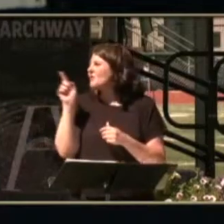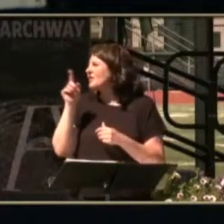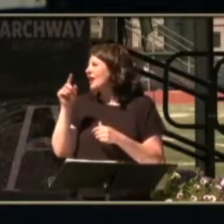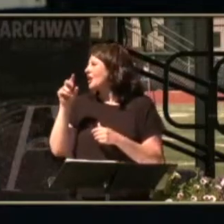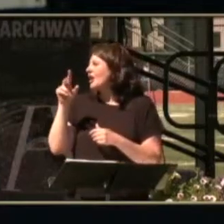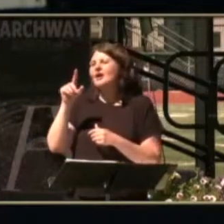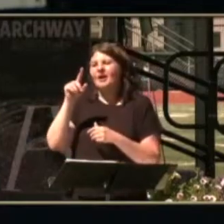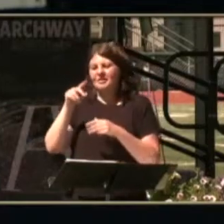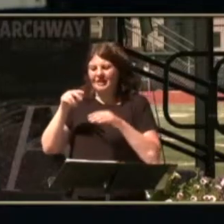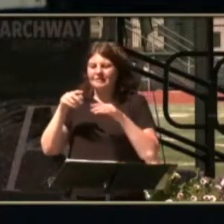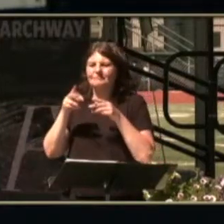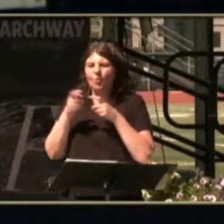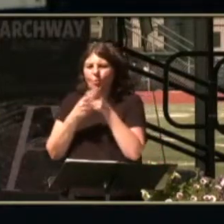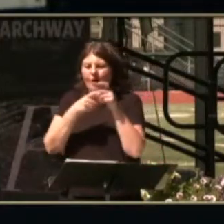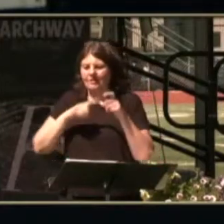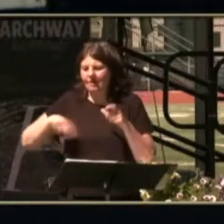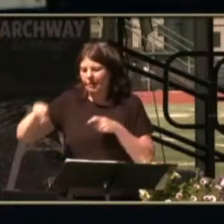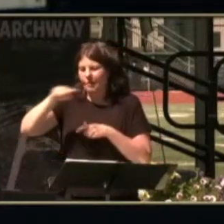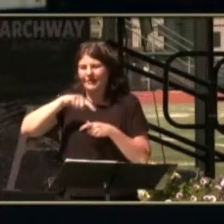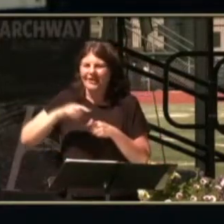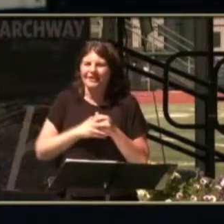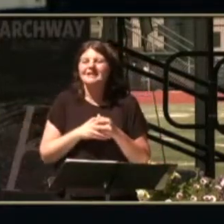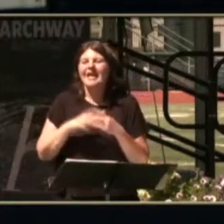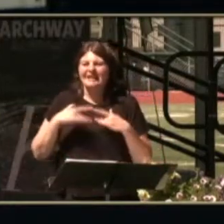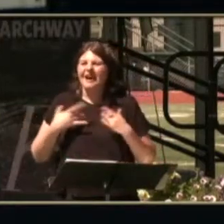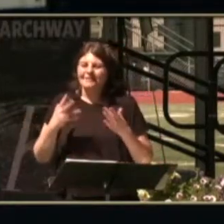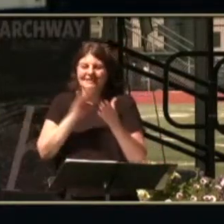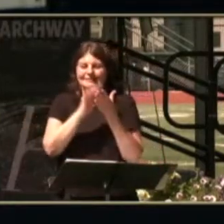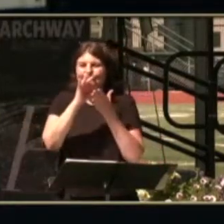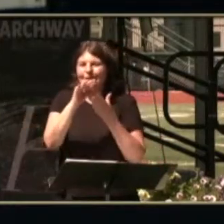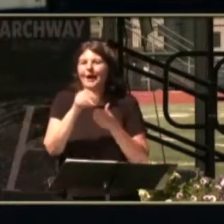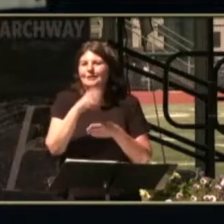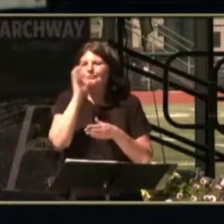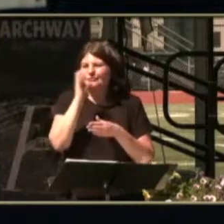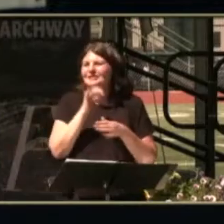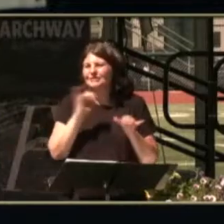snacks and refreshments available Have a wonderful weekend everybody